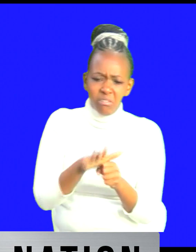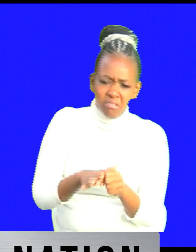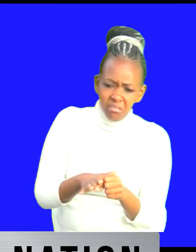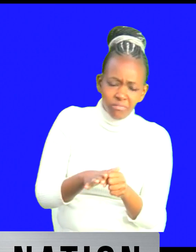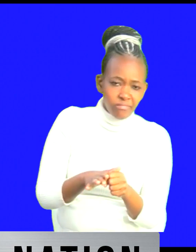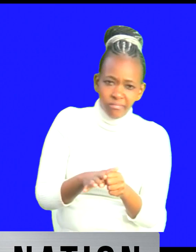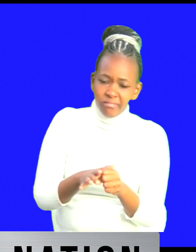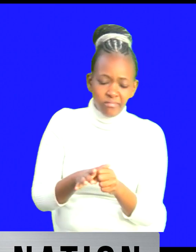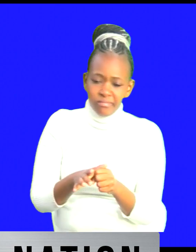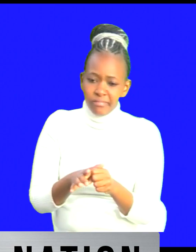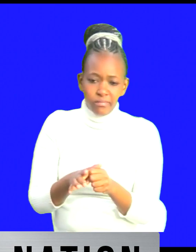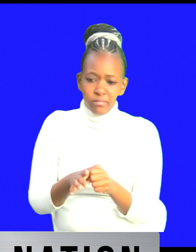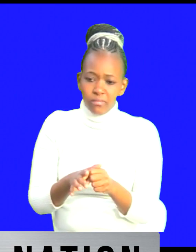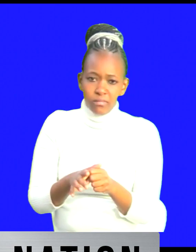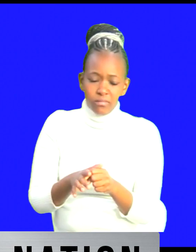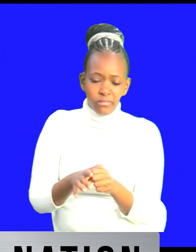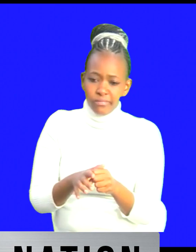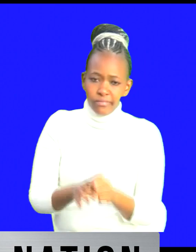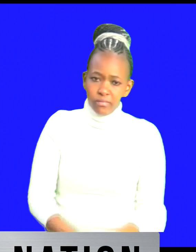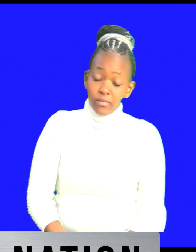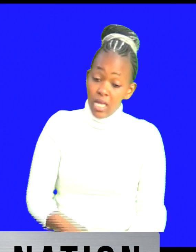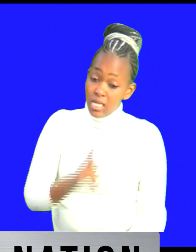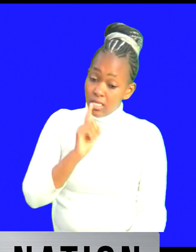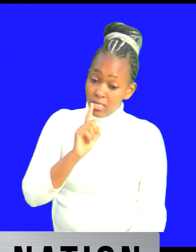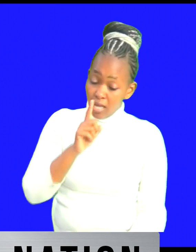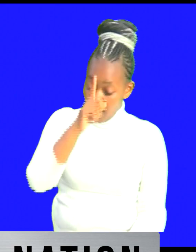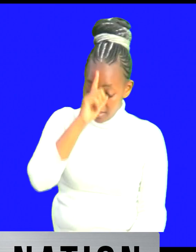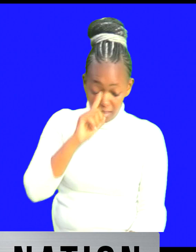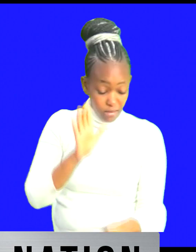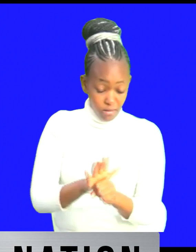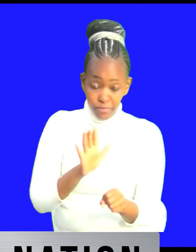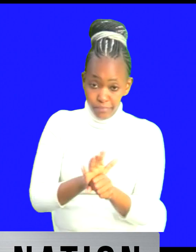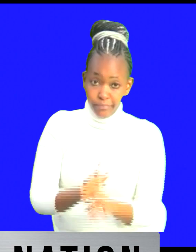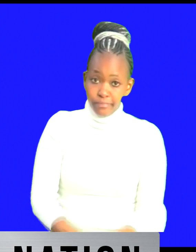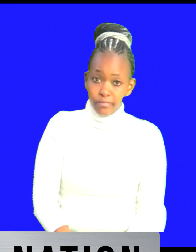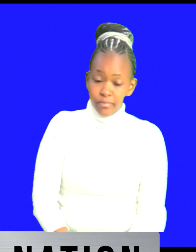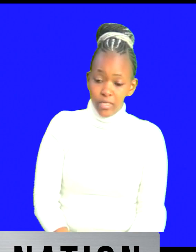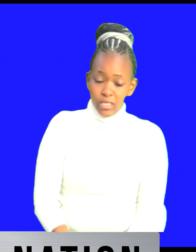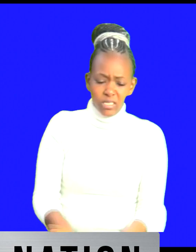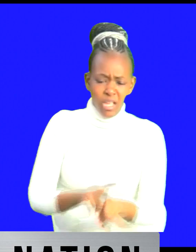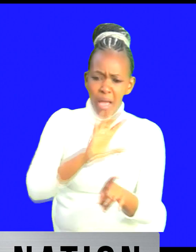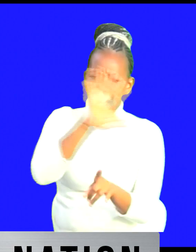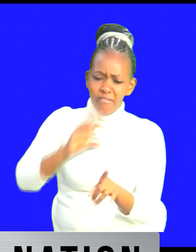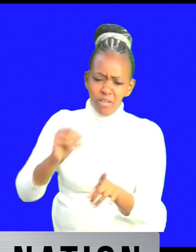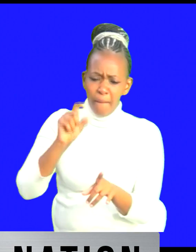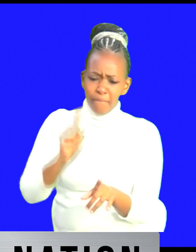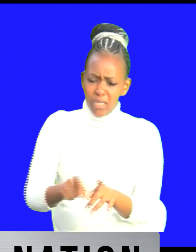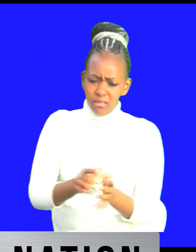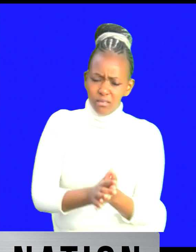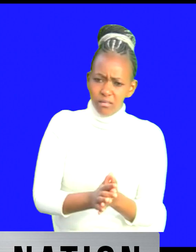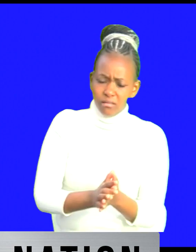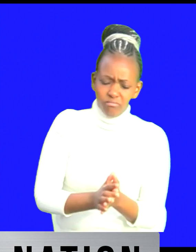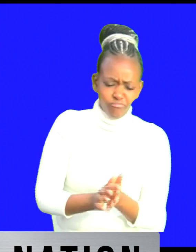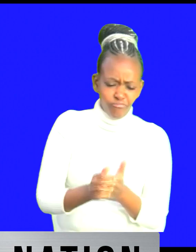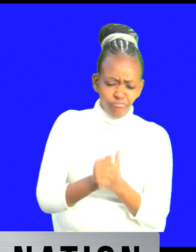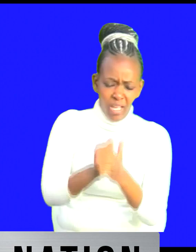all those stuff yes really it's not a joke to deal with these questions and really i think africa must take the the the lead